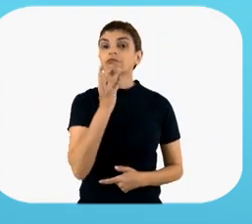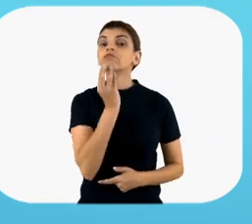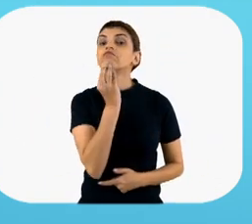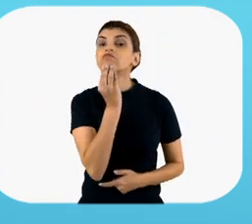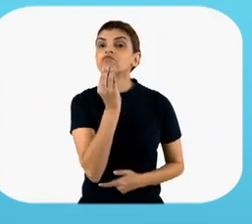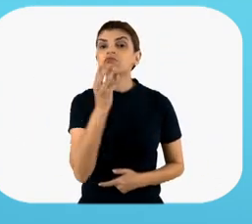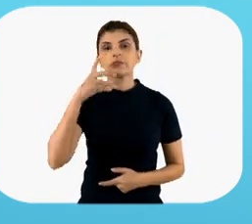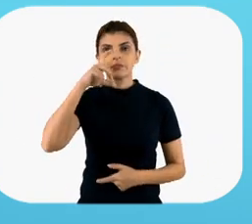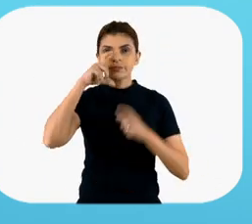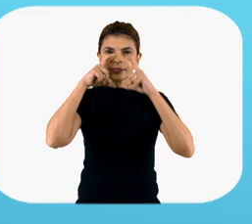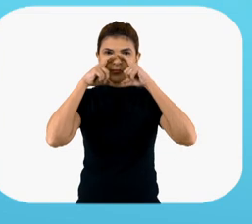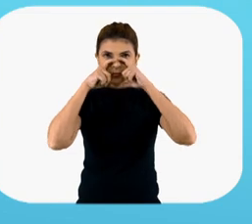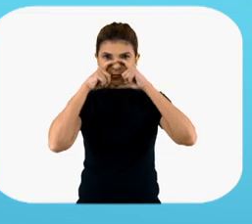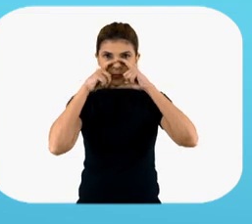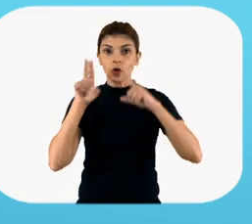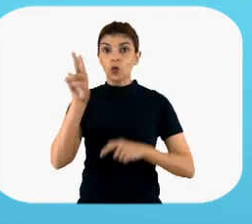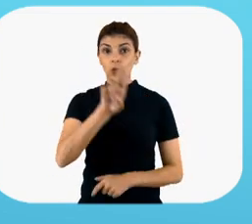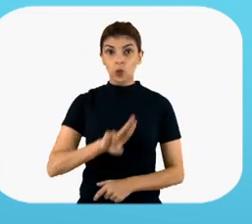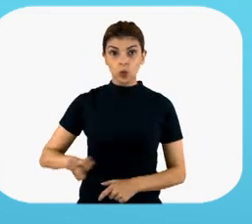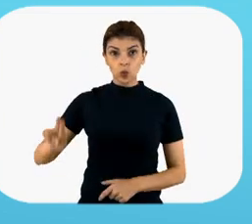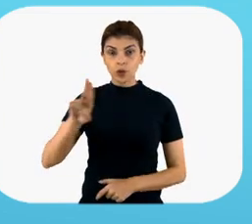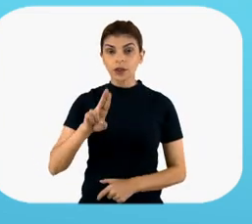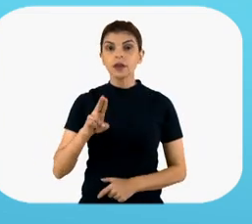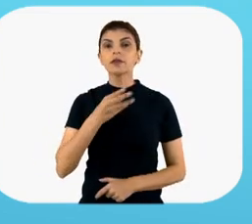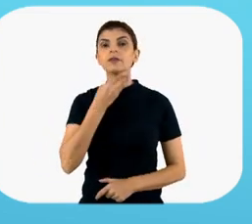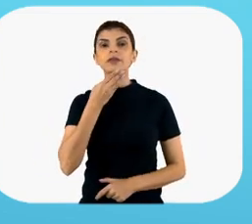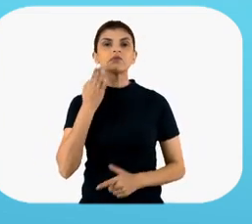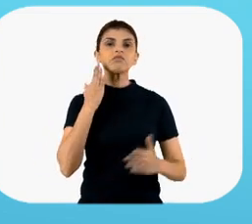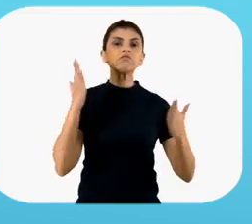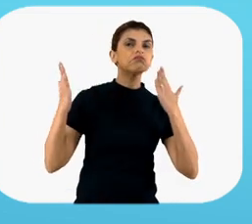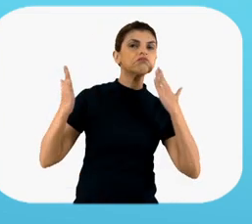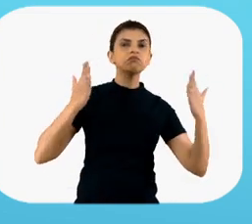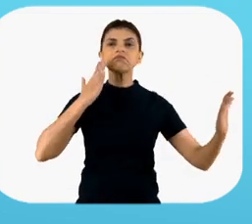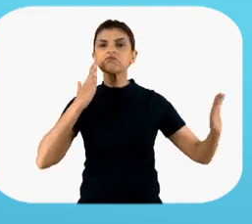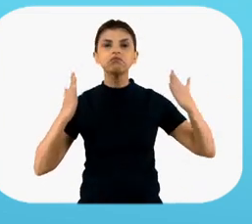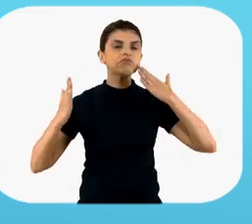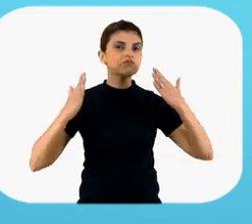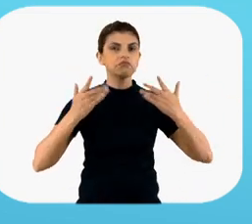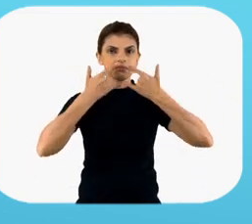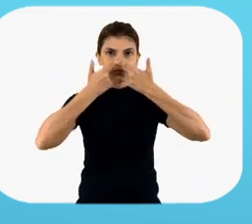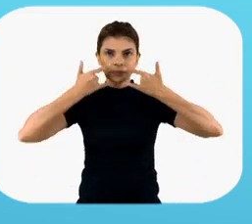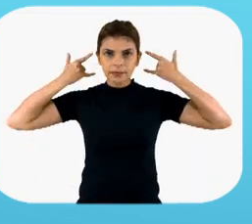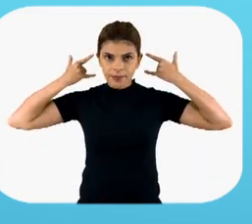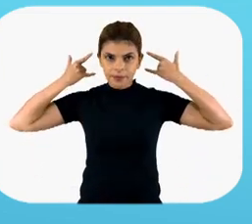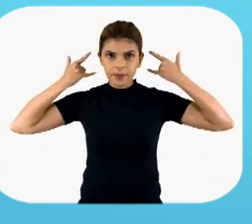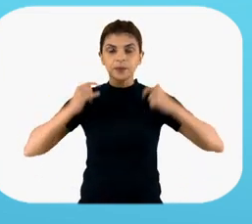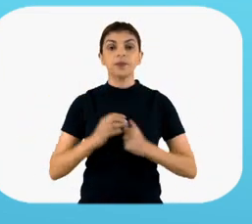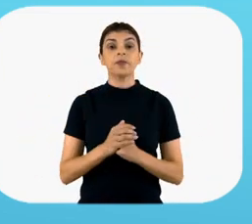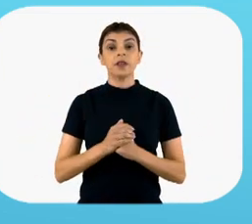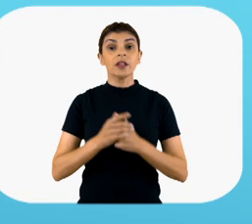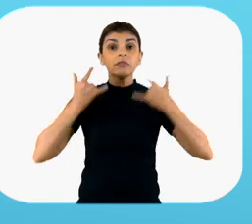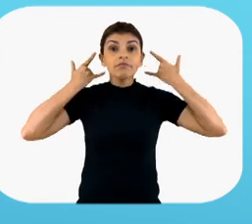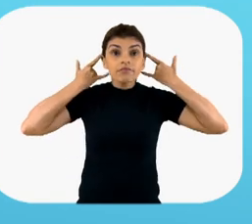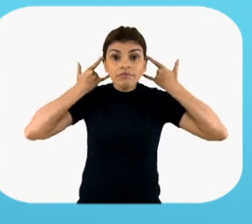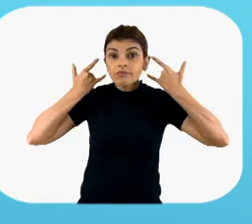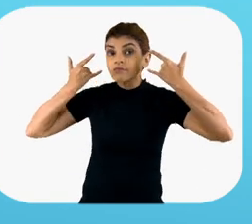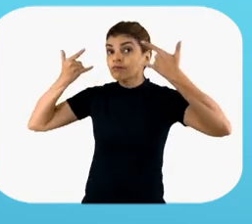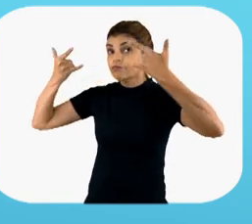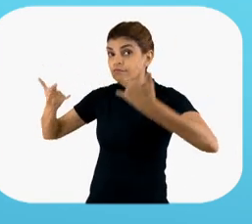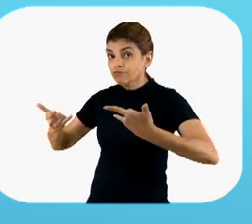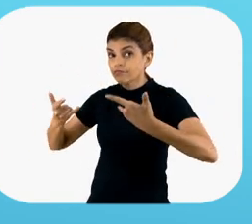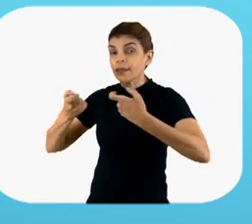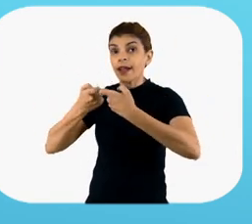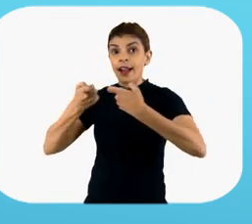mouth and chin. While in use, do not touch the front of your mask. To remove the